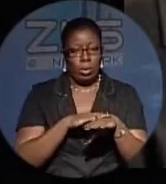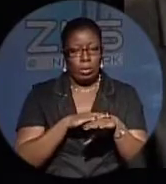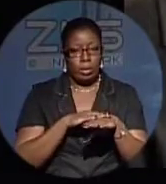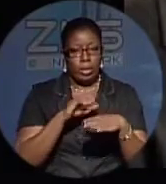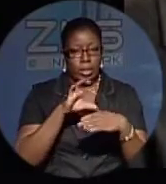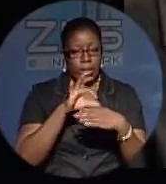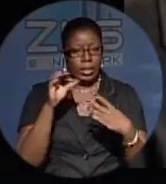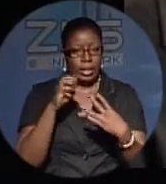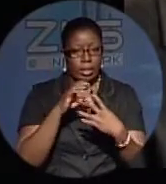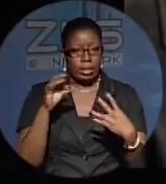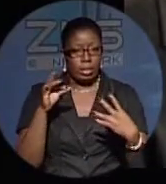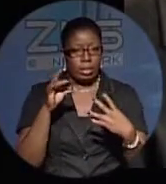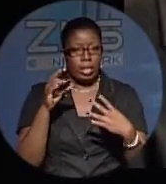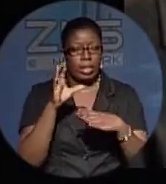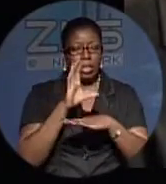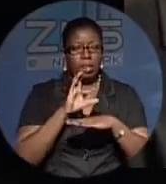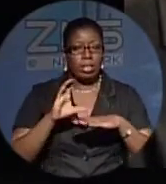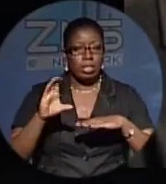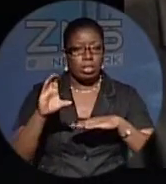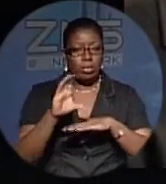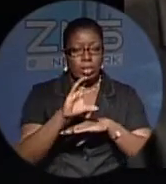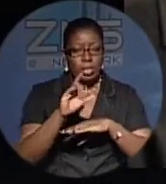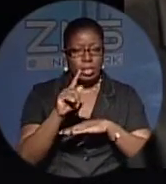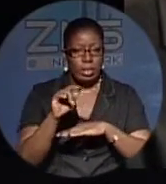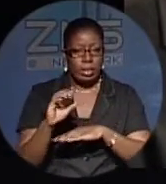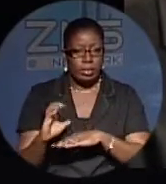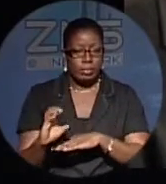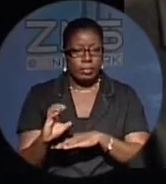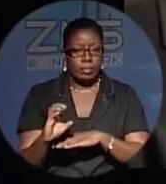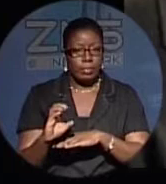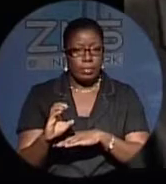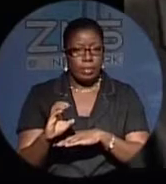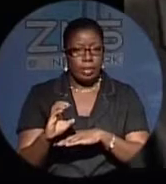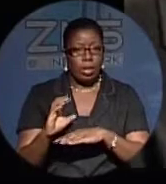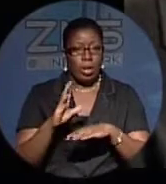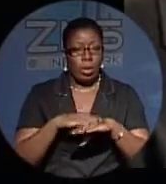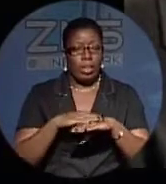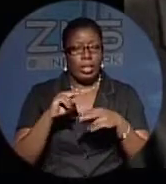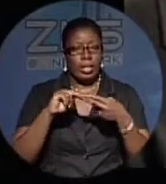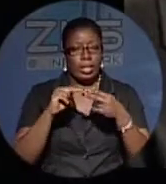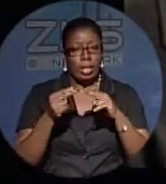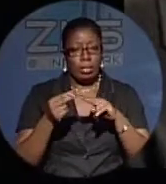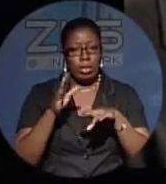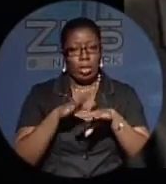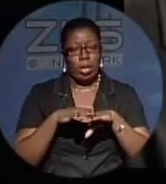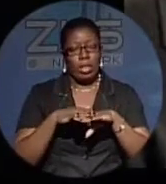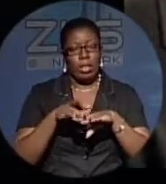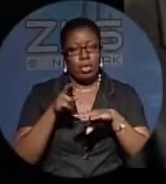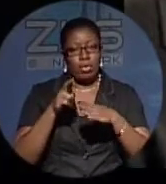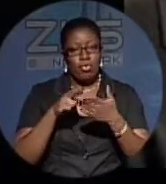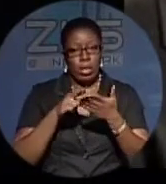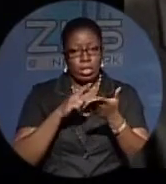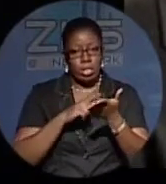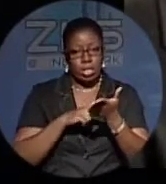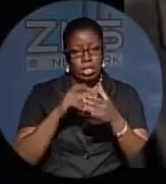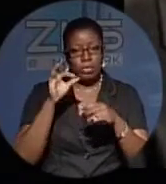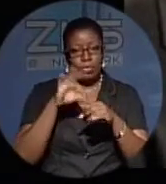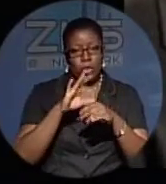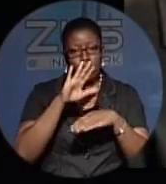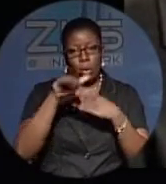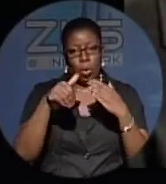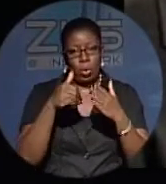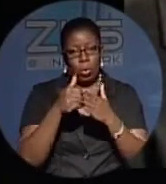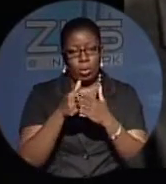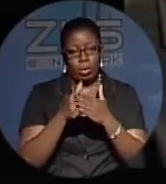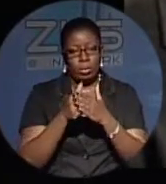the electors in a constituency. He says the majority has again determined the numbers based on the registered voters instead of the entire total